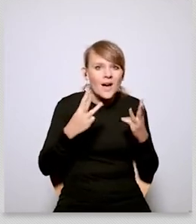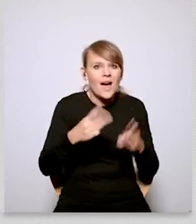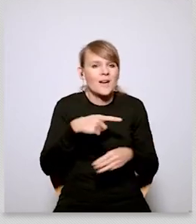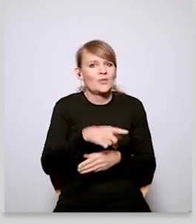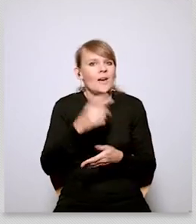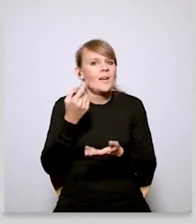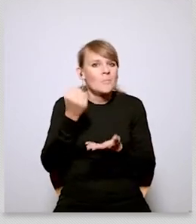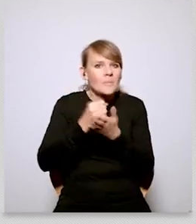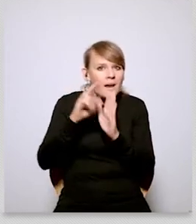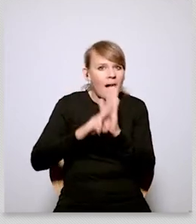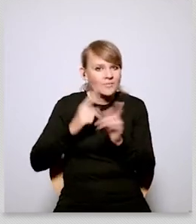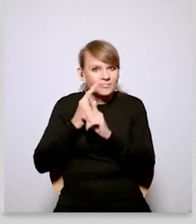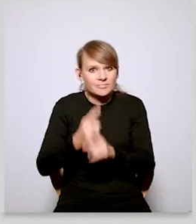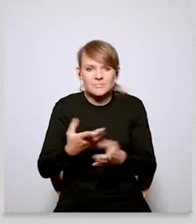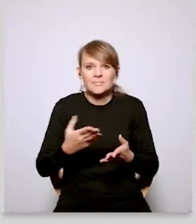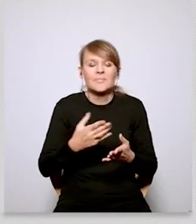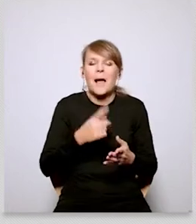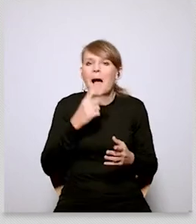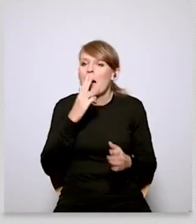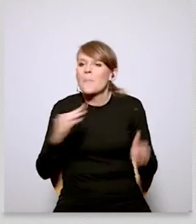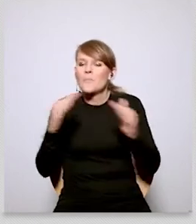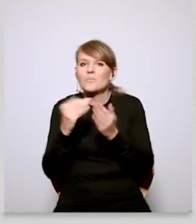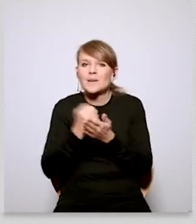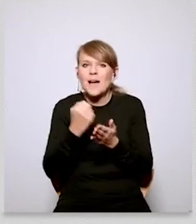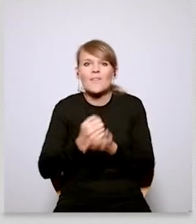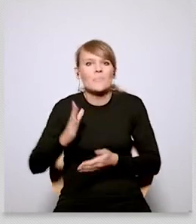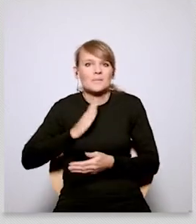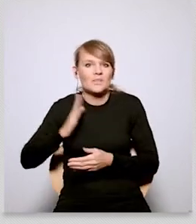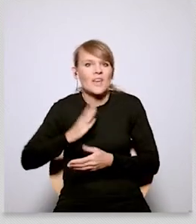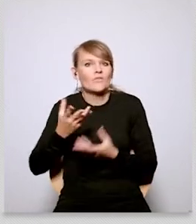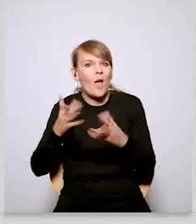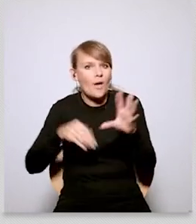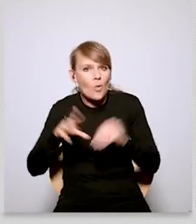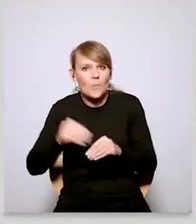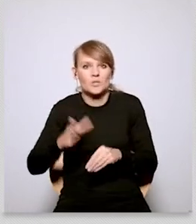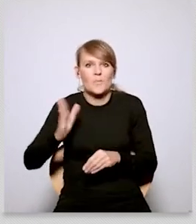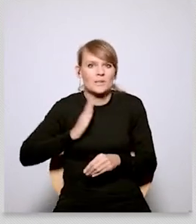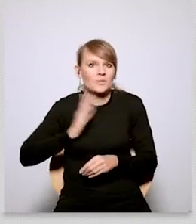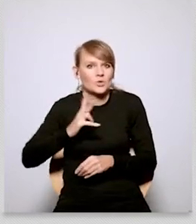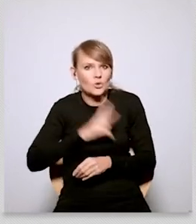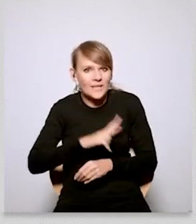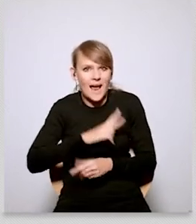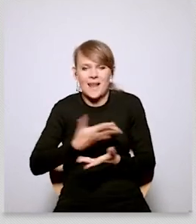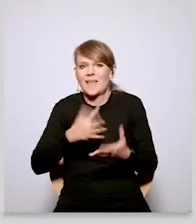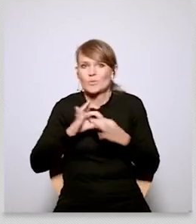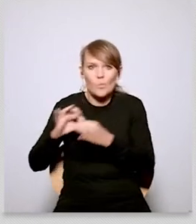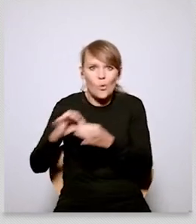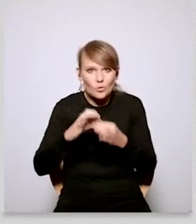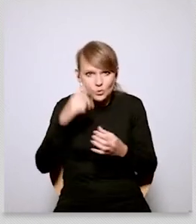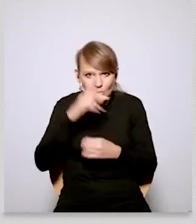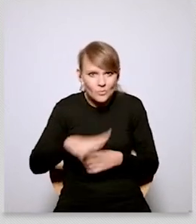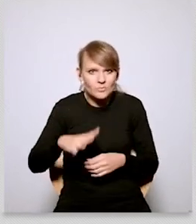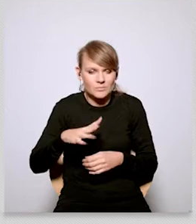such as the rule of law law also economic security or social